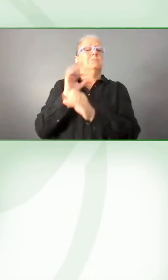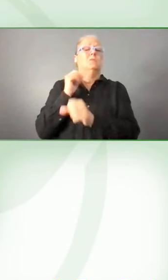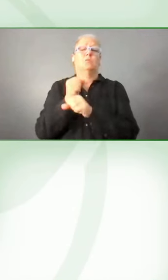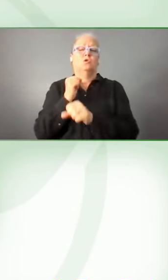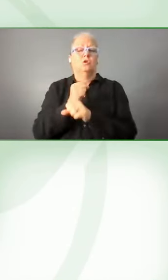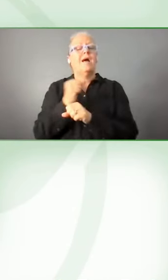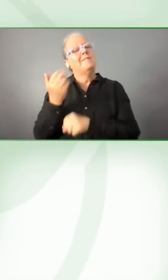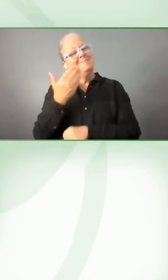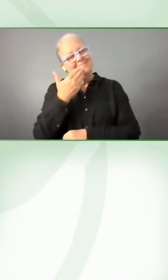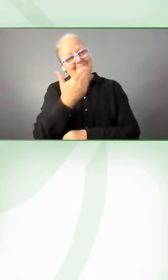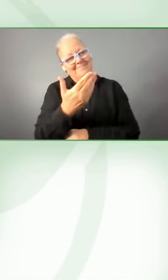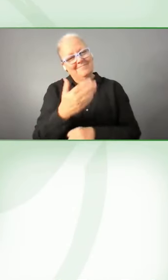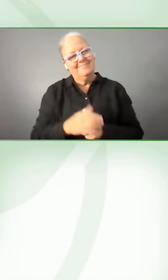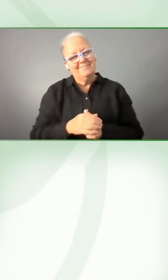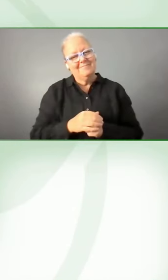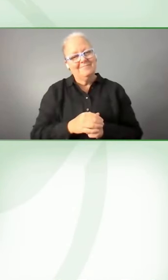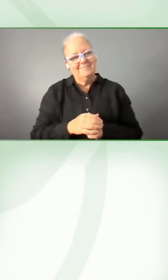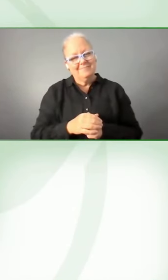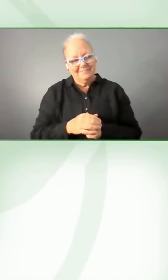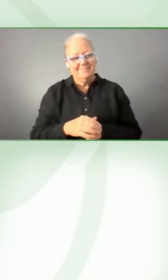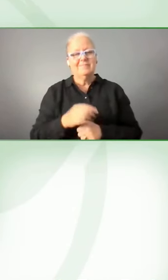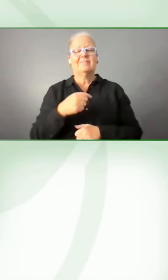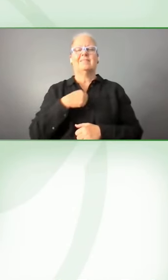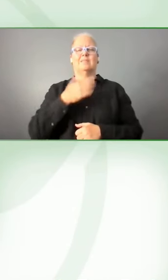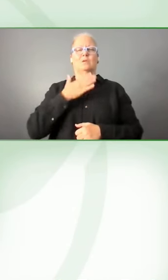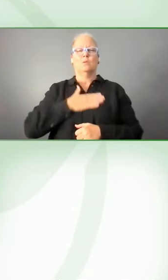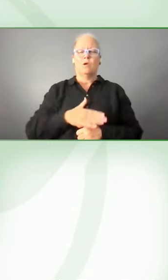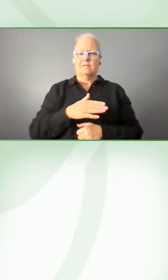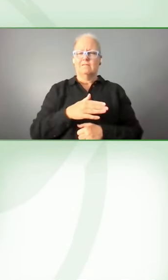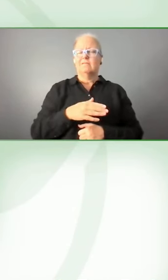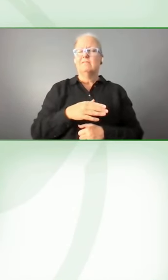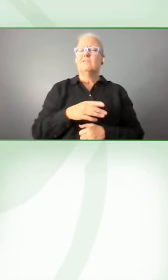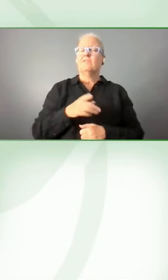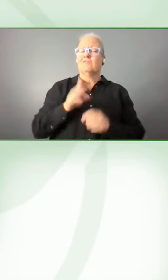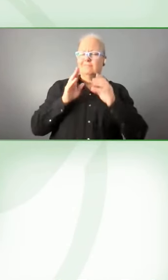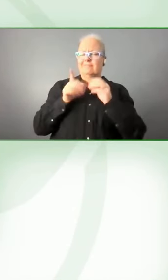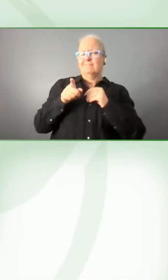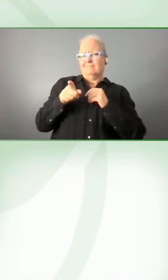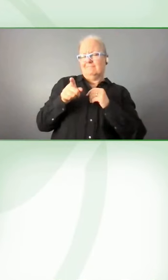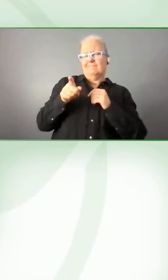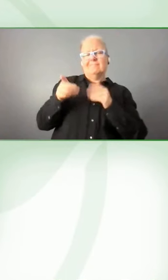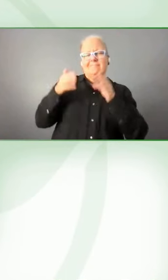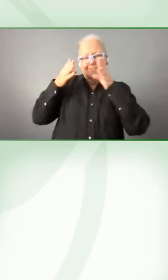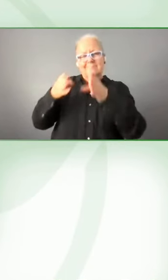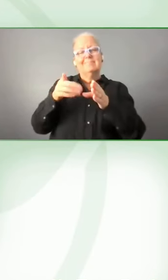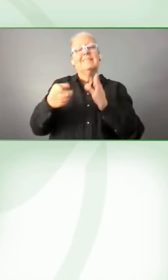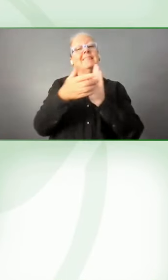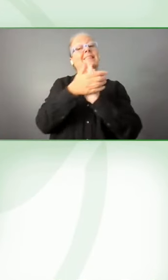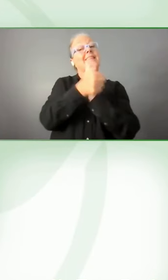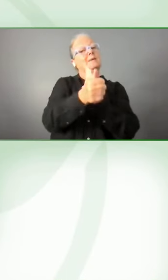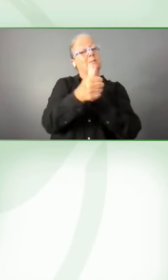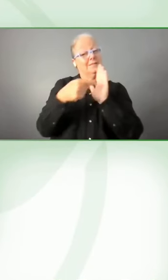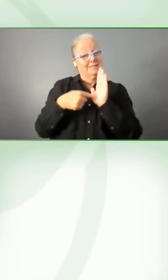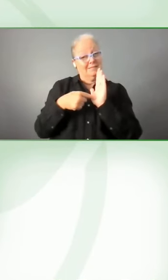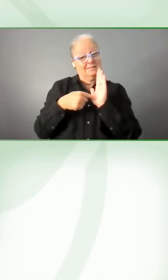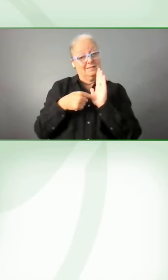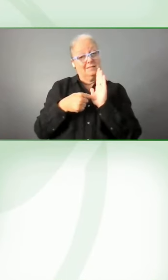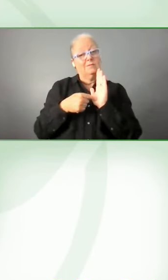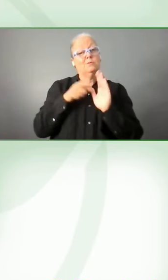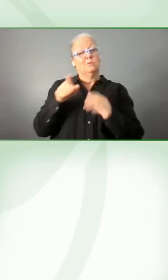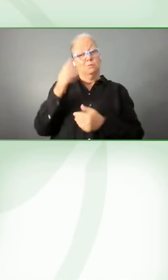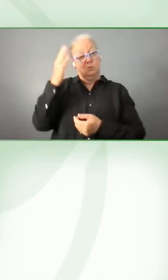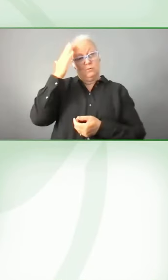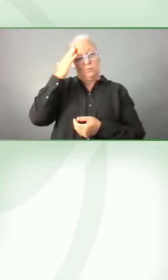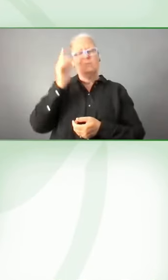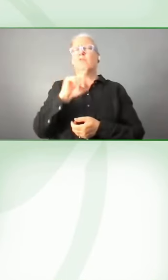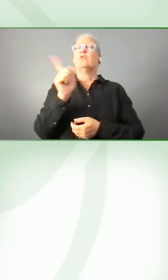thing I'd like to focus on you, actually, is on this skills economy. You've managed to understand quite quickly, not quite quickly, you've